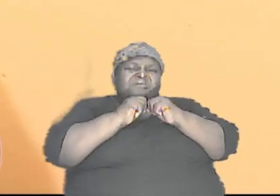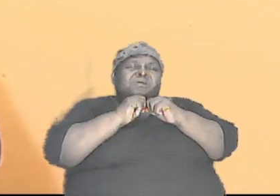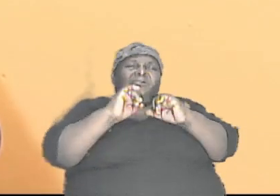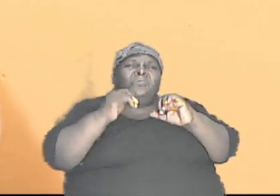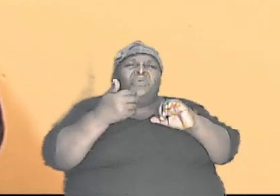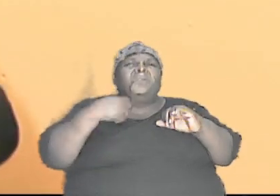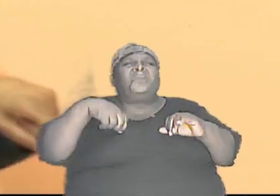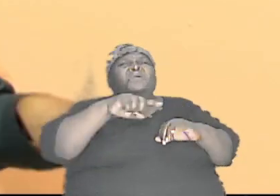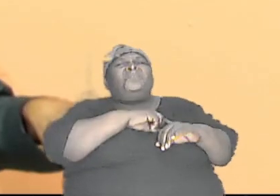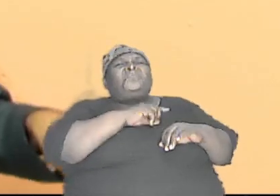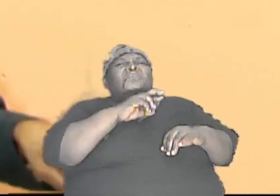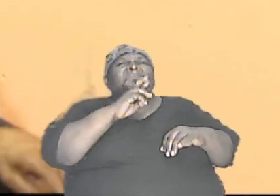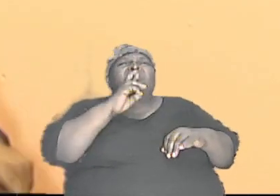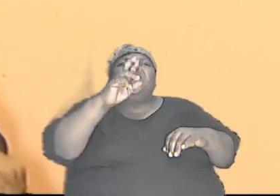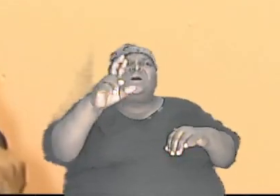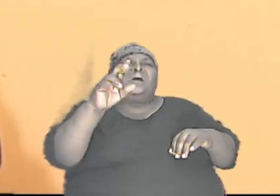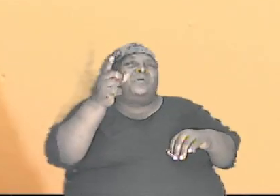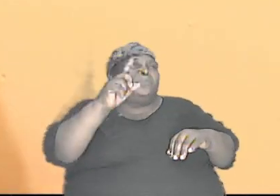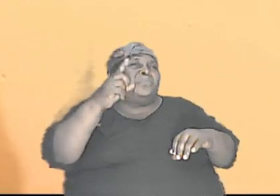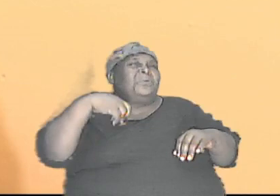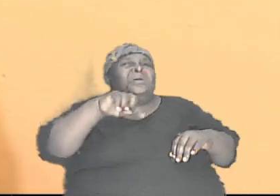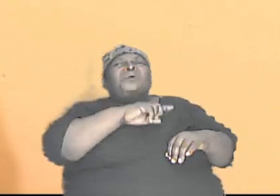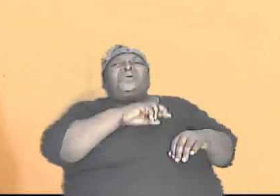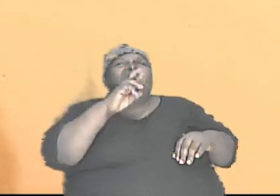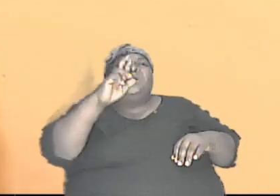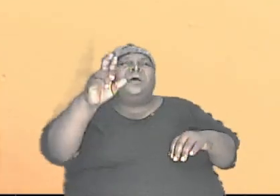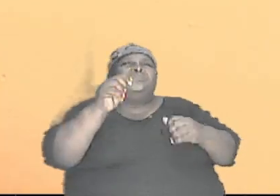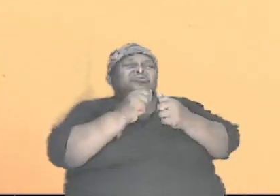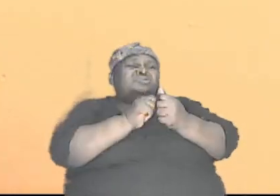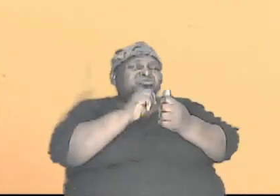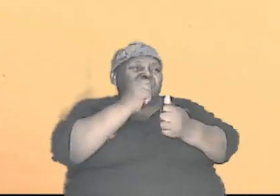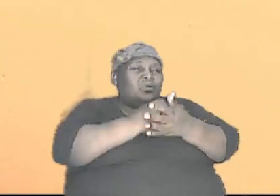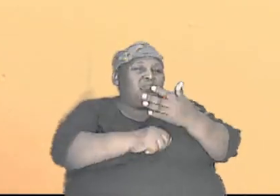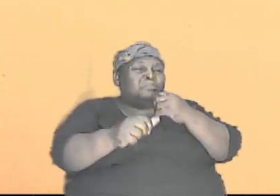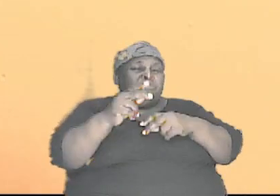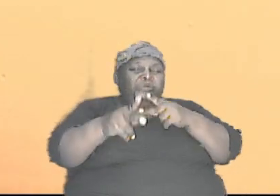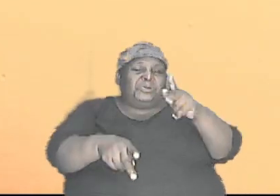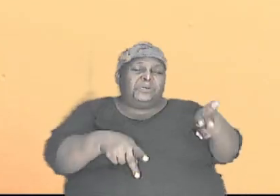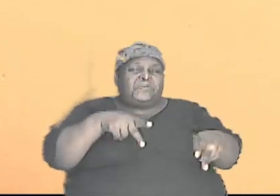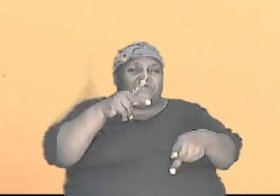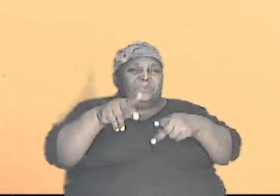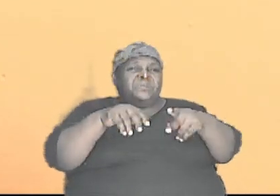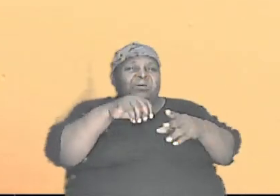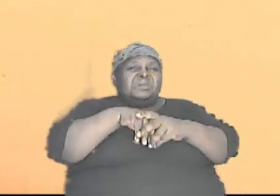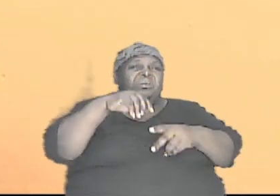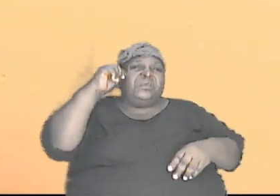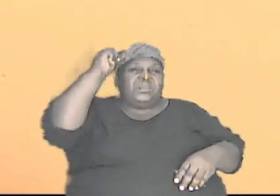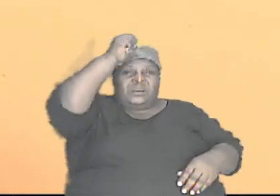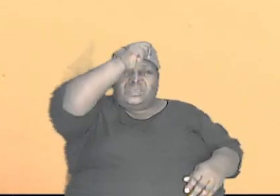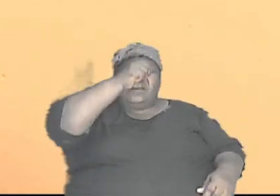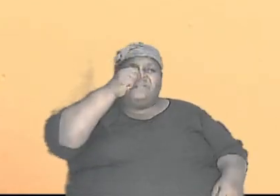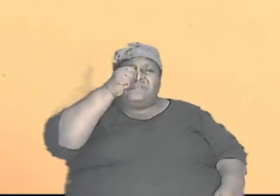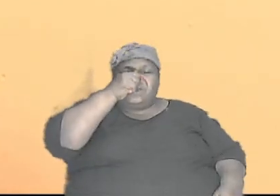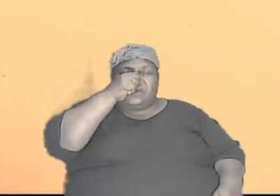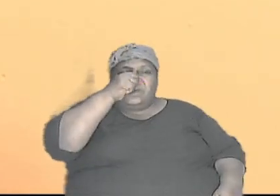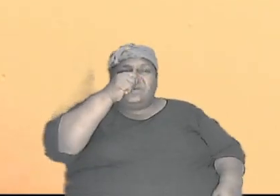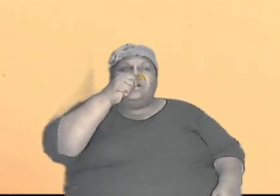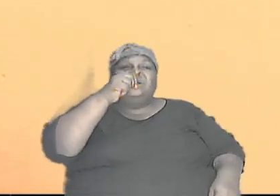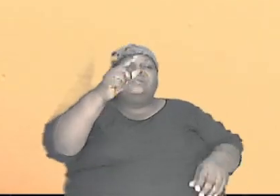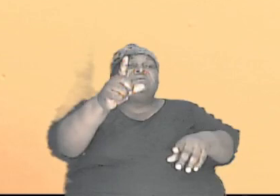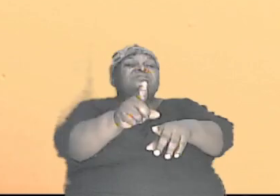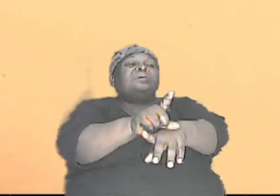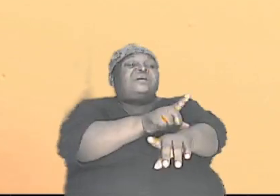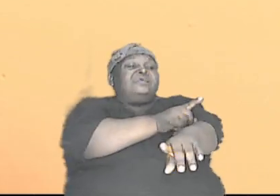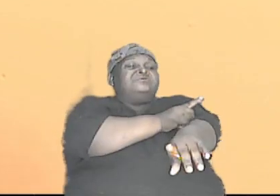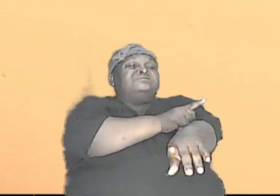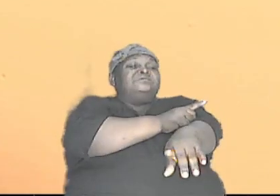where we are in the world today with some folks in Africa being dark skinned and